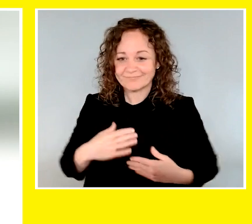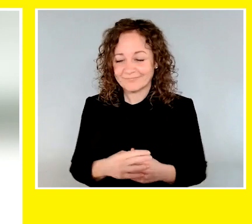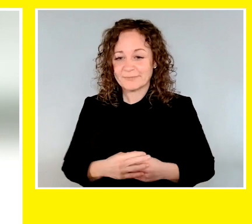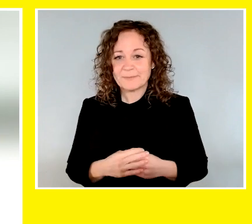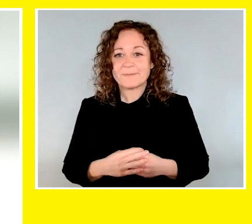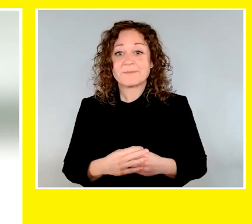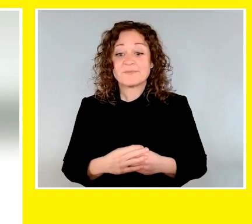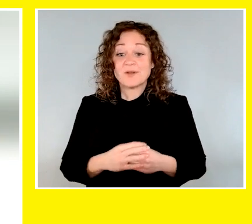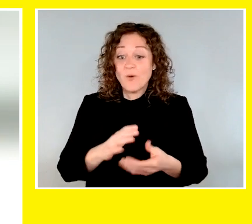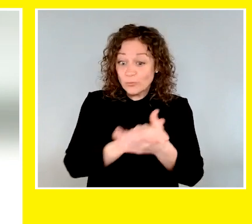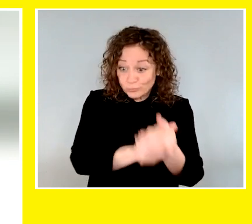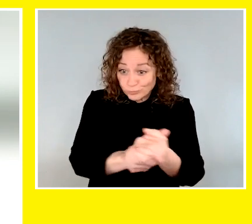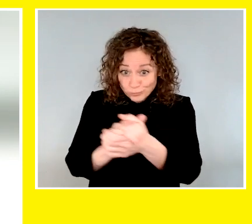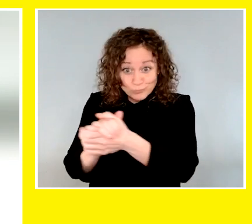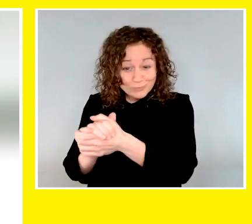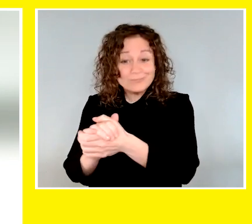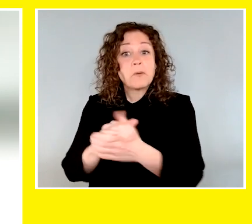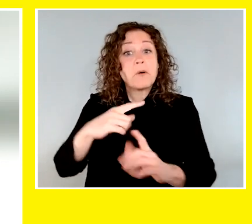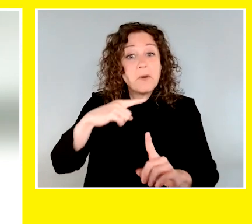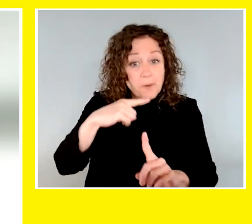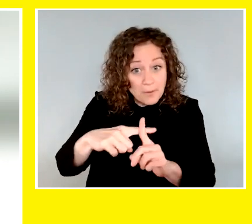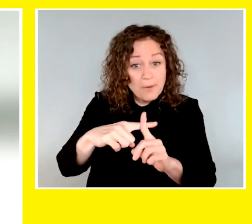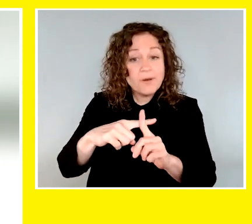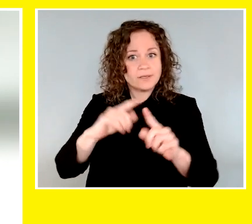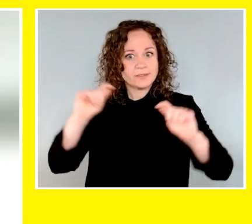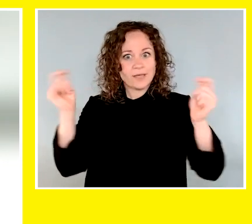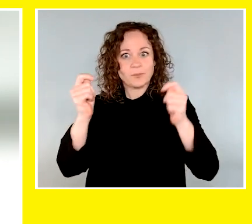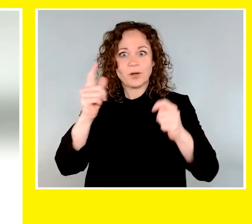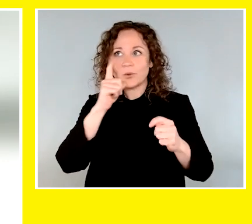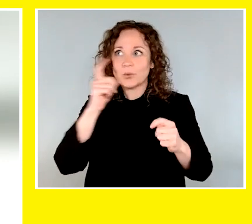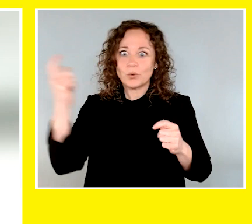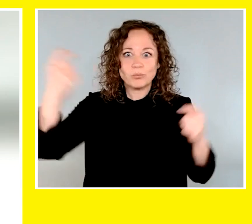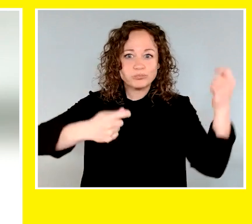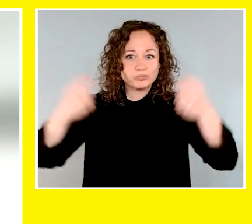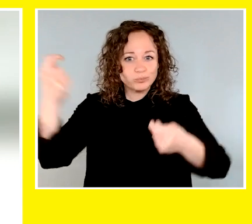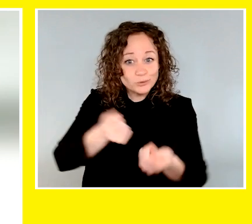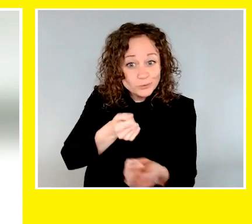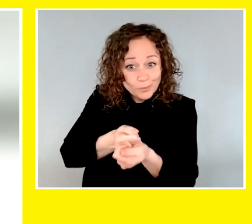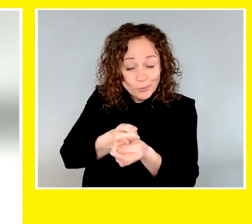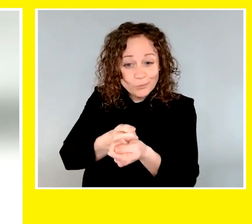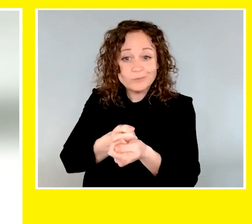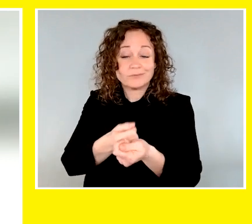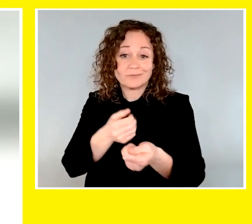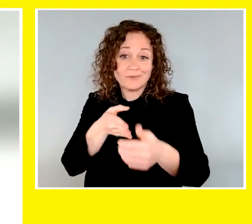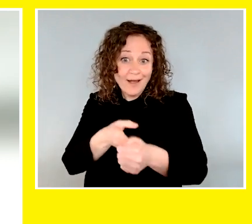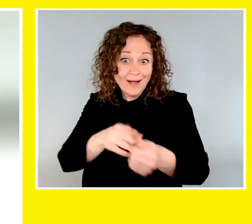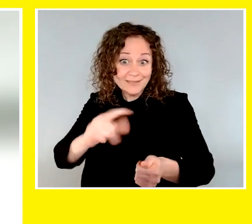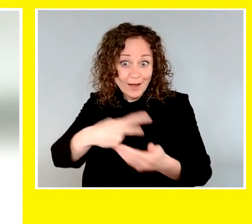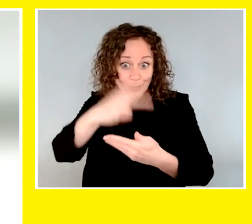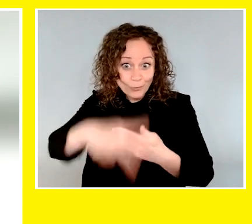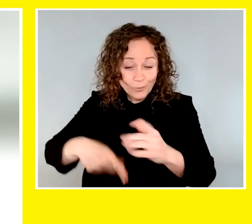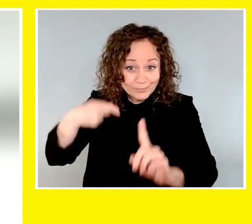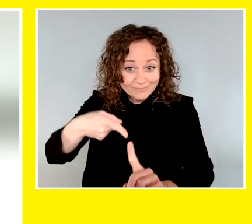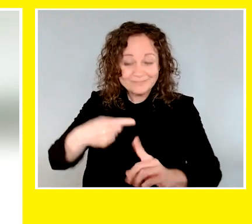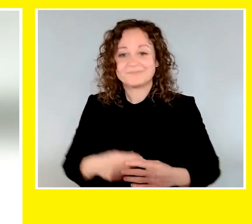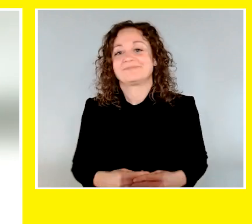to congratulating all of today's graduates, we also celebrate our incredible supporters of the organization as a whole and of the Guide Dogs